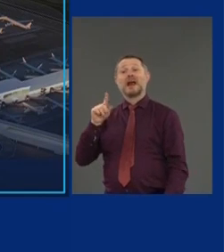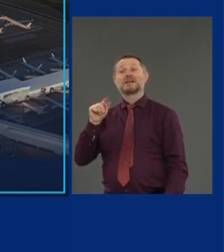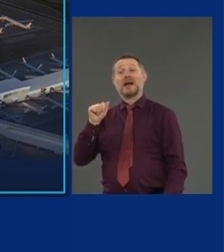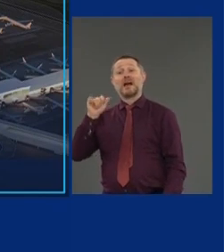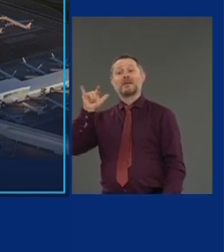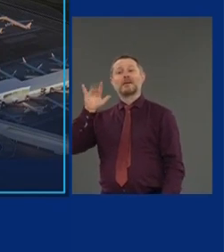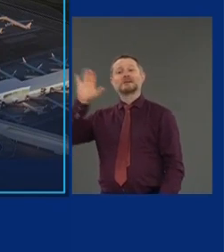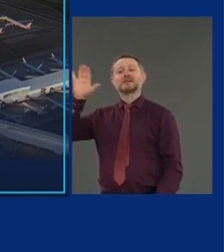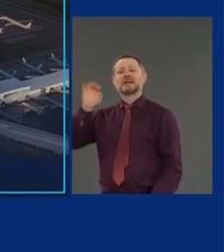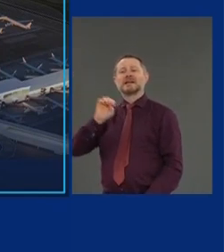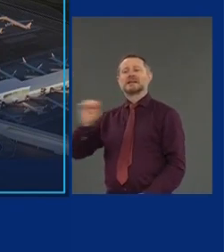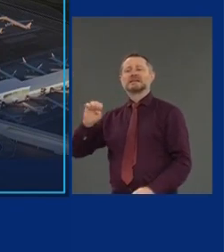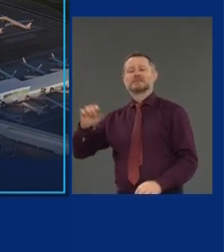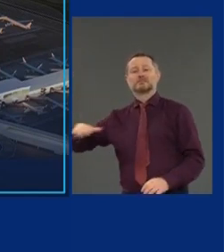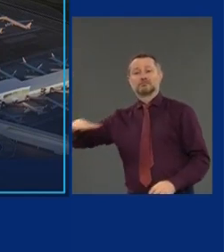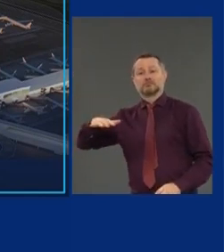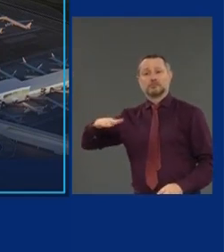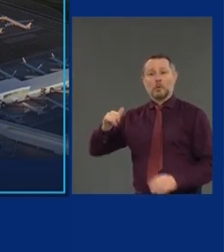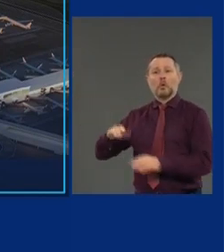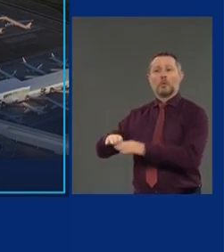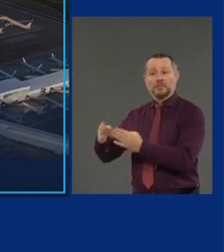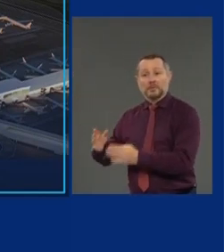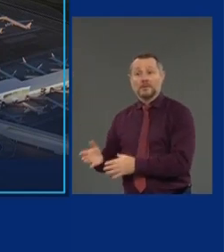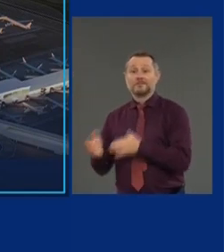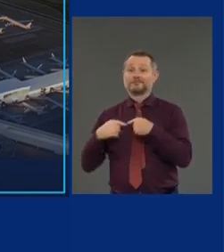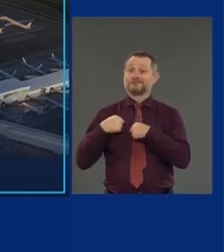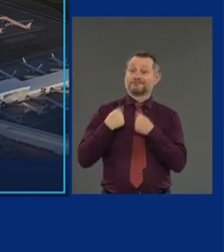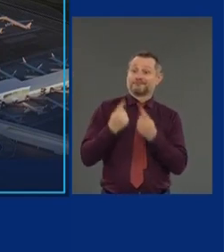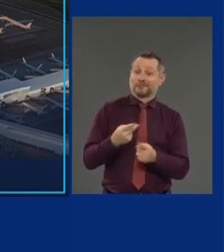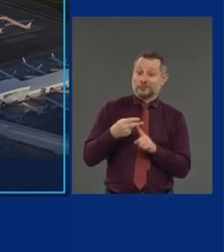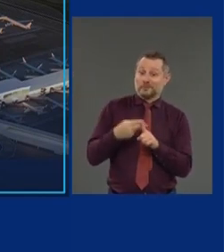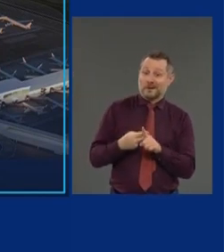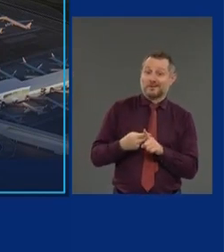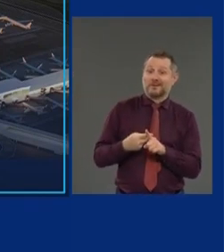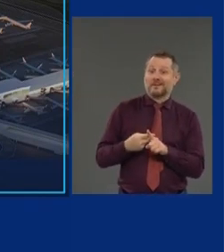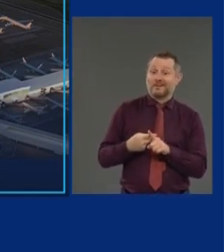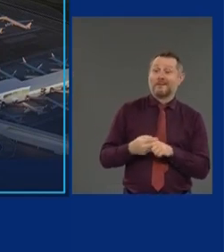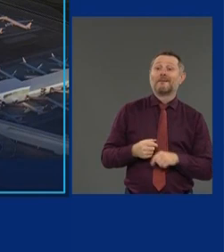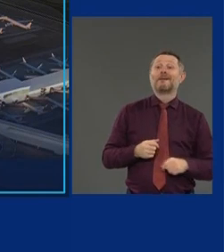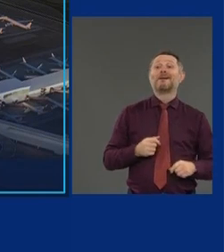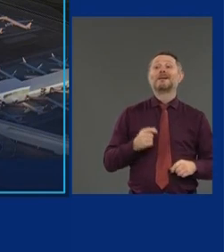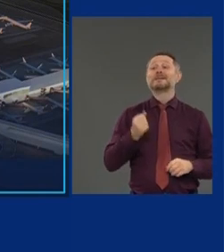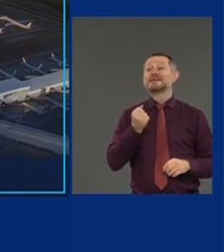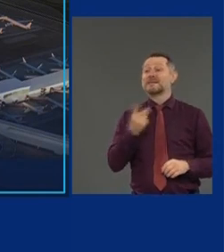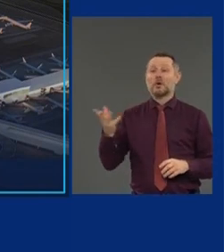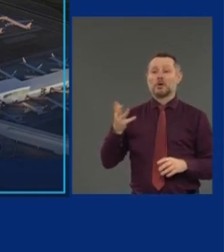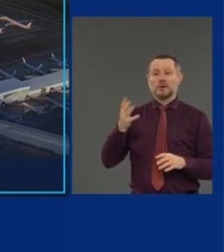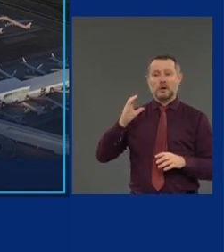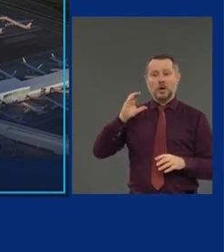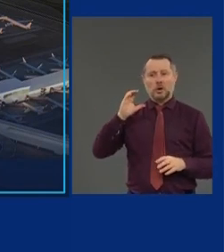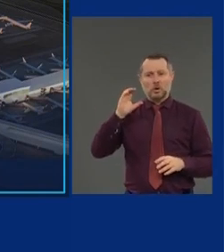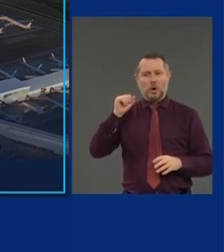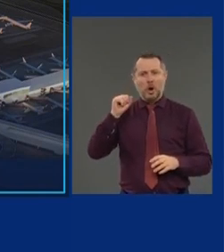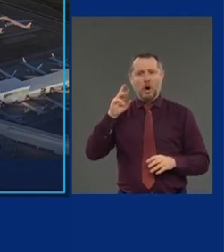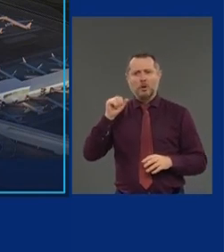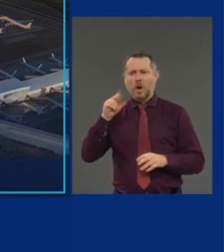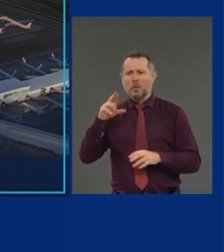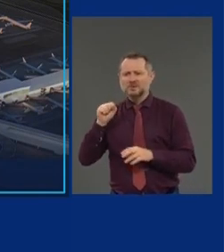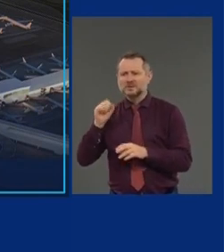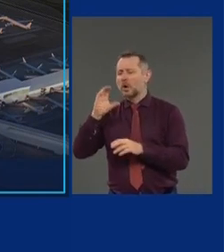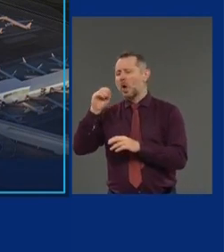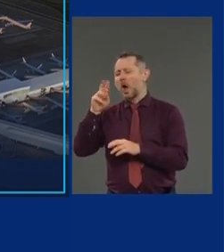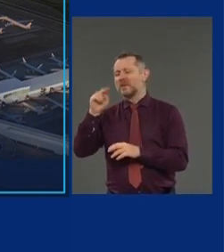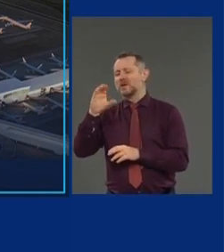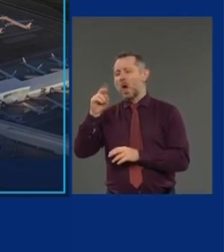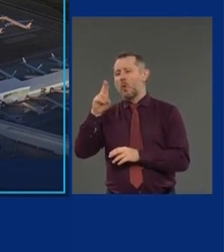months, we've opened two of six brand new concourses with 25 new gates. A third of LaGuardia's passengers now,